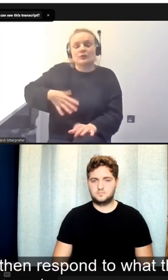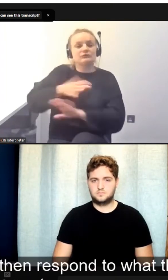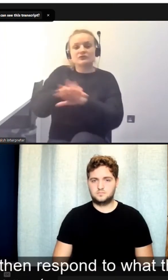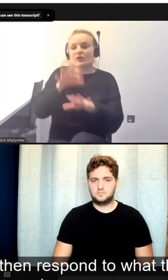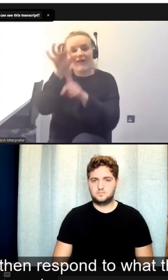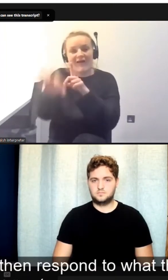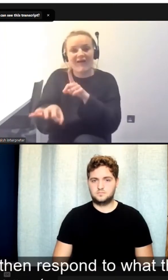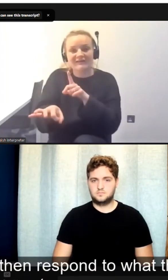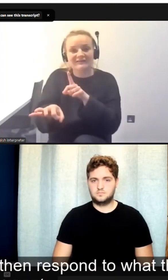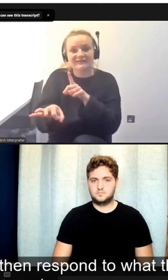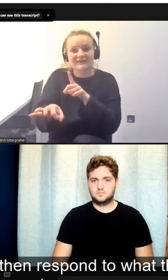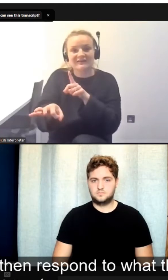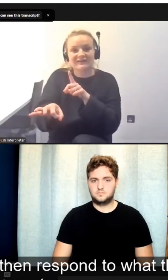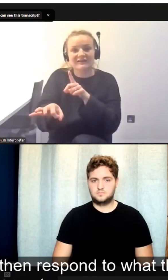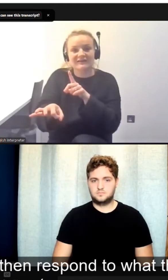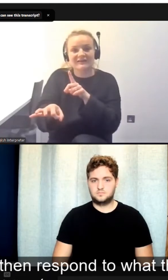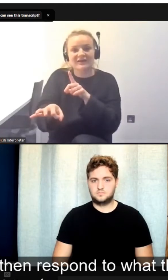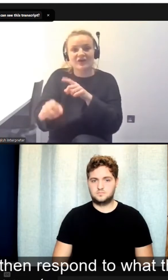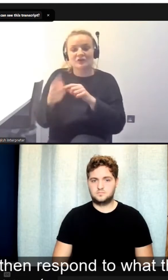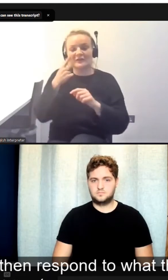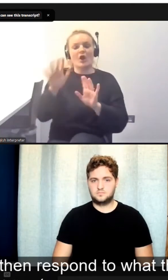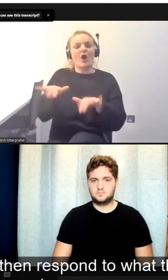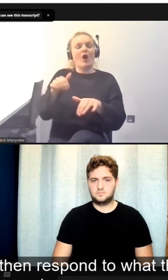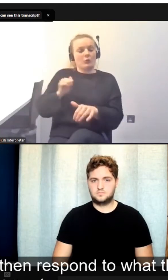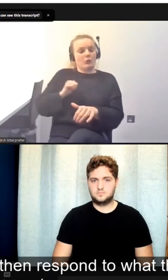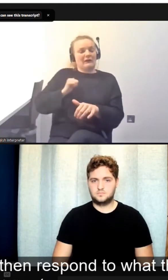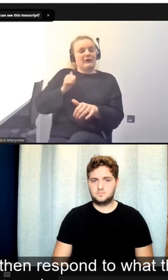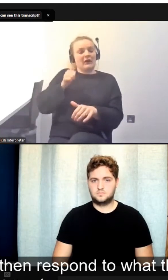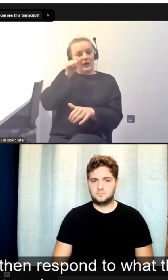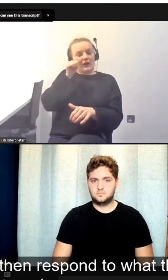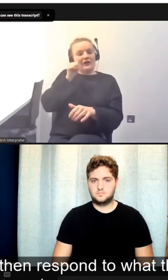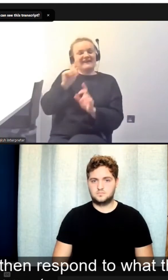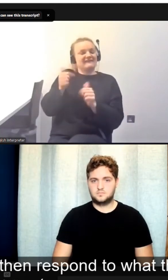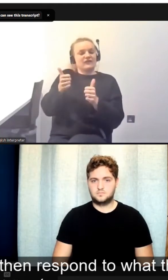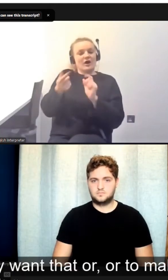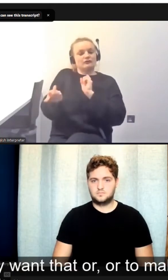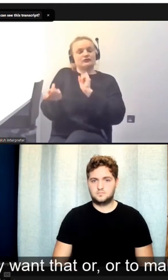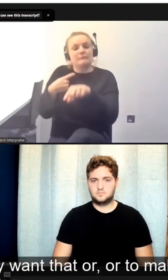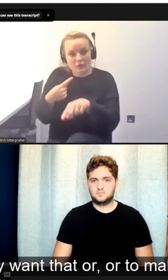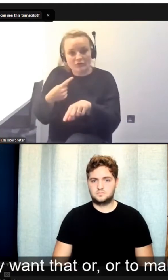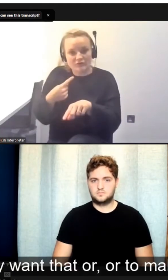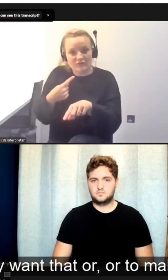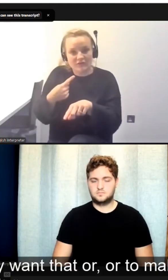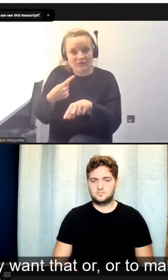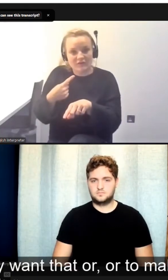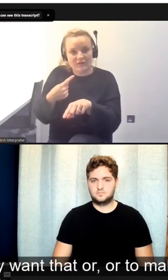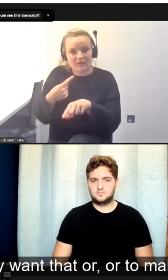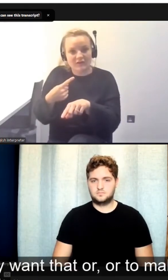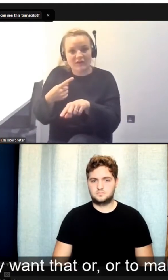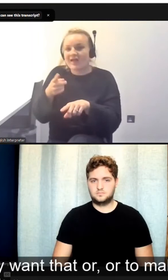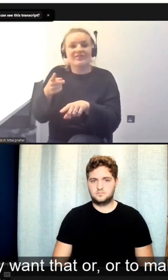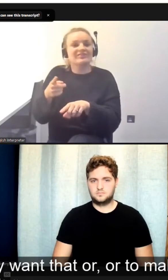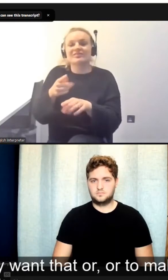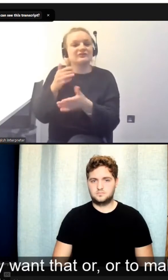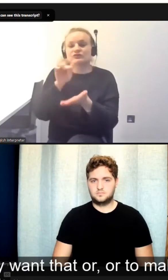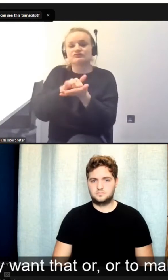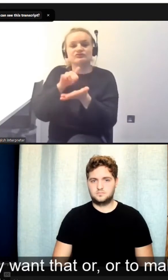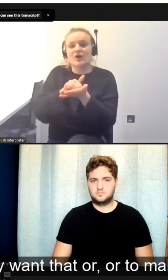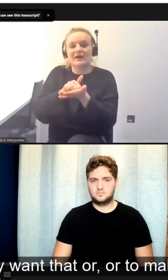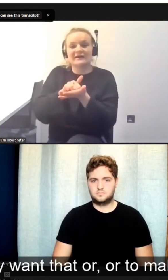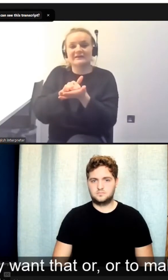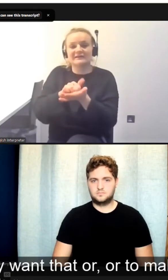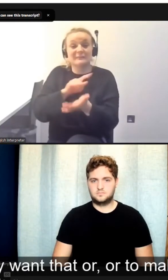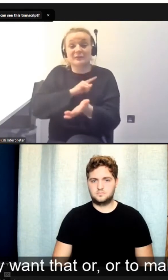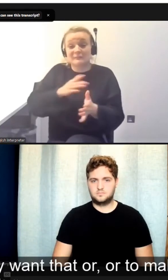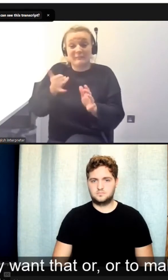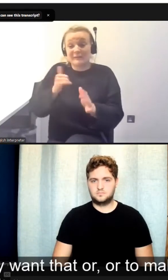and then respond to what they've told us that they want, and not then try and say we don't really want that